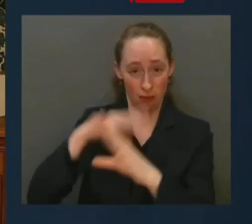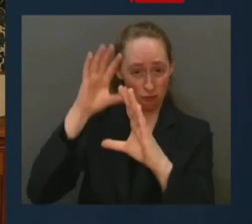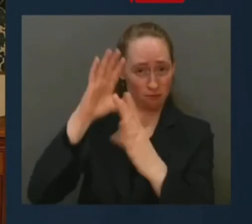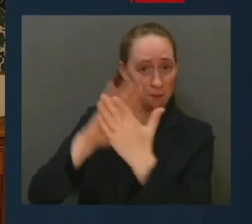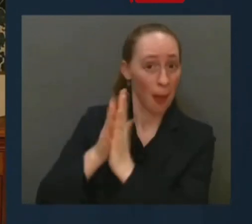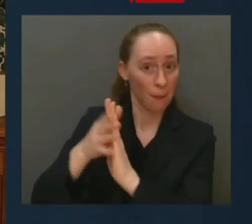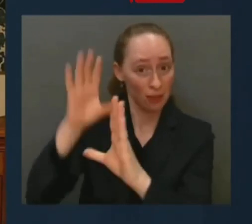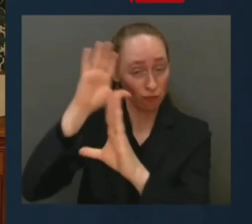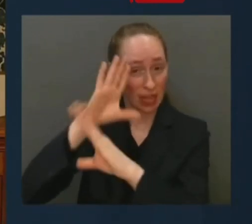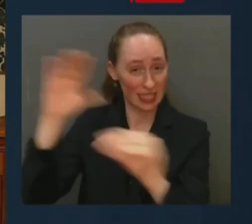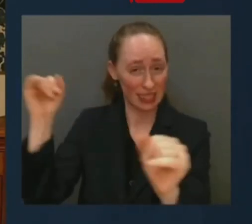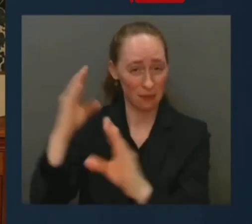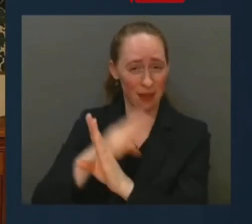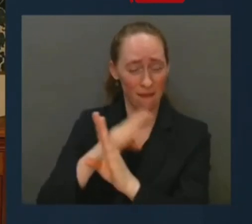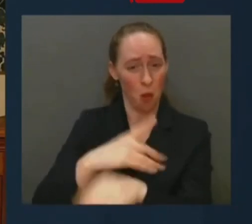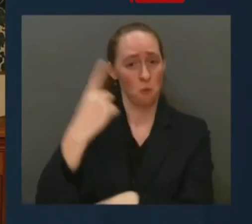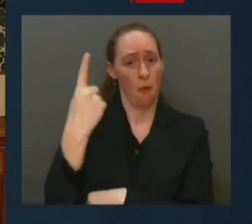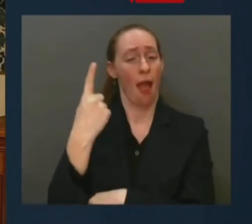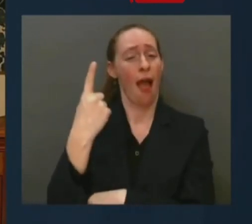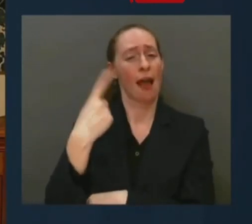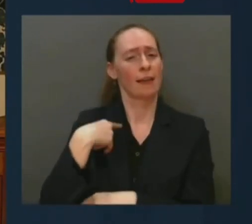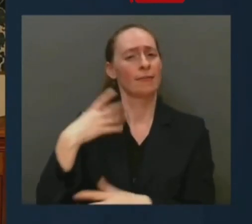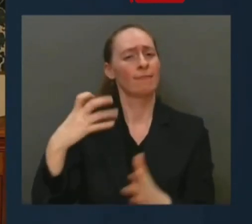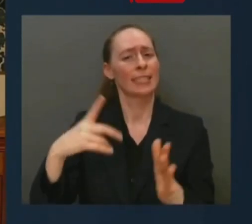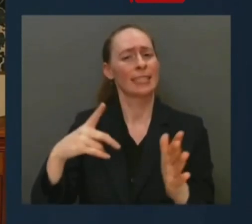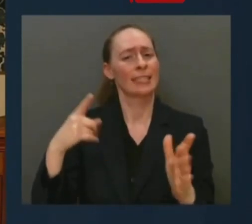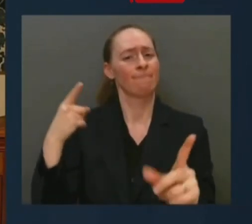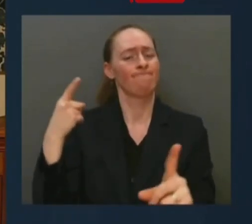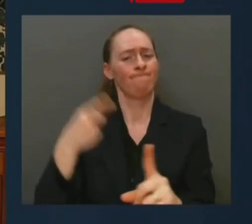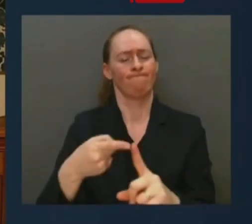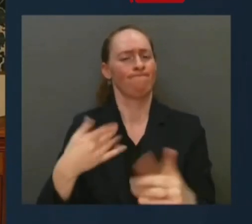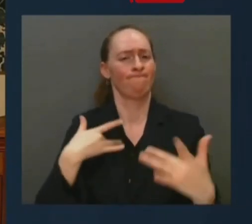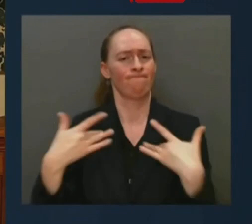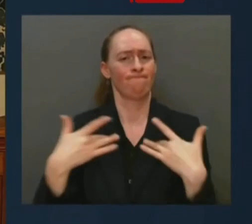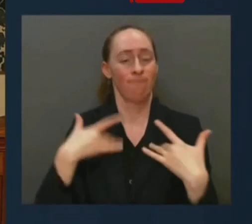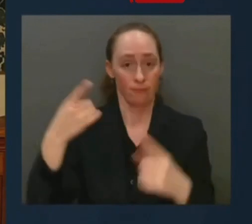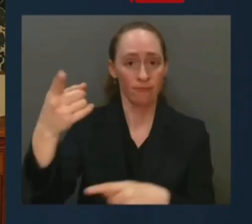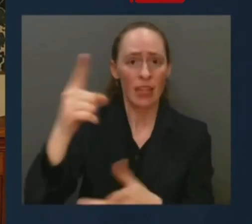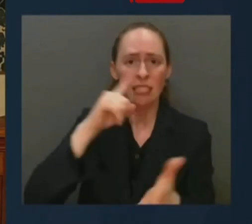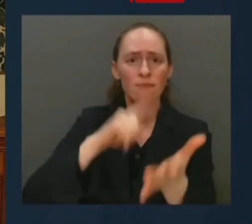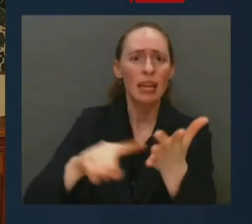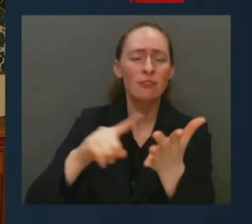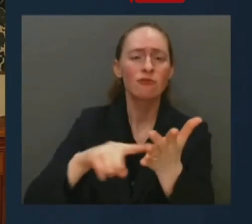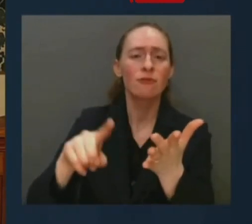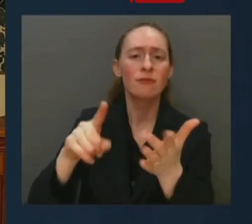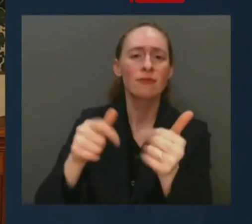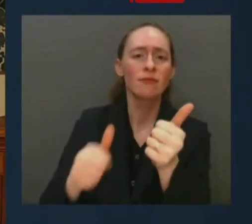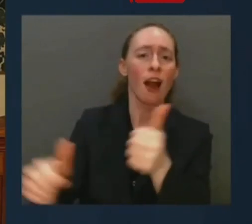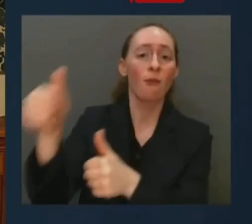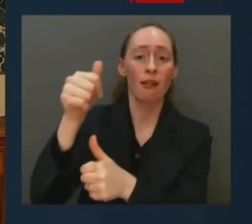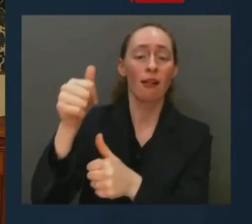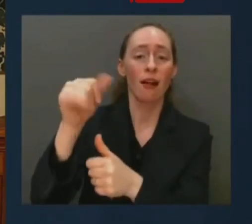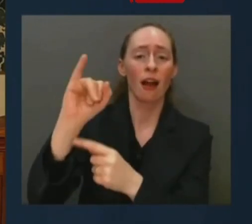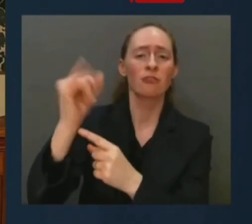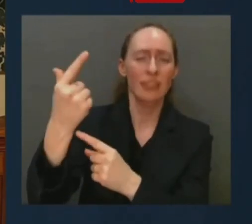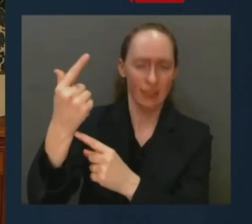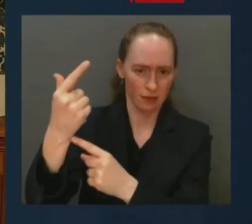protect taxpayers' dollars who were sidelined. They were fired. Many people said we don't need them.